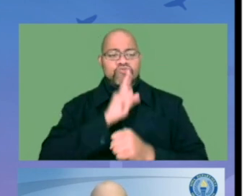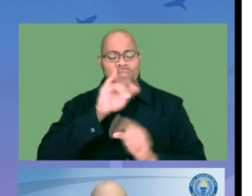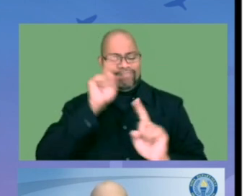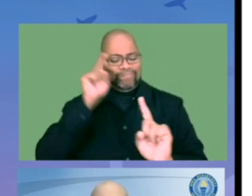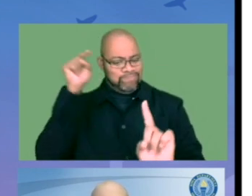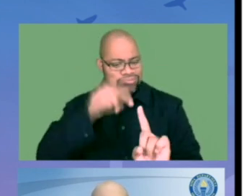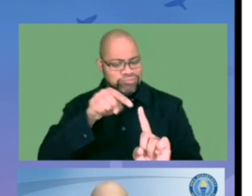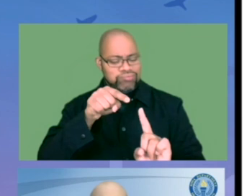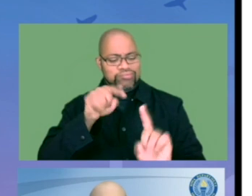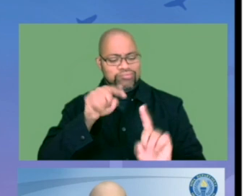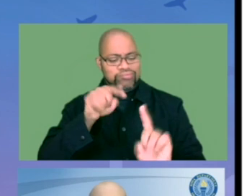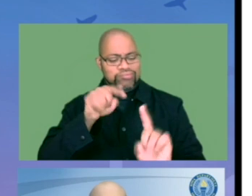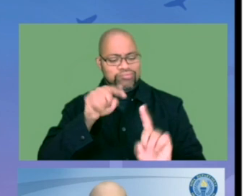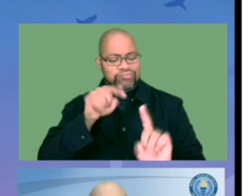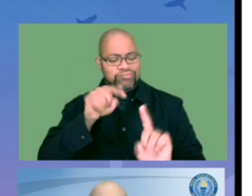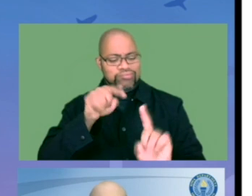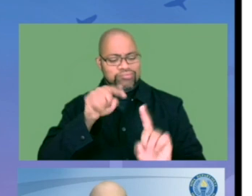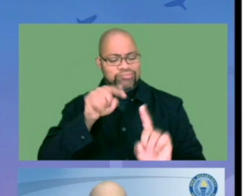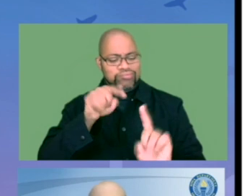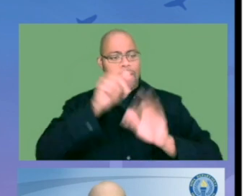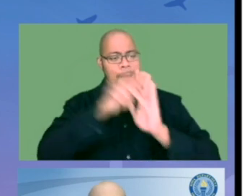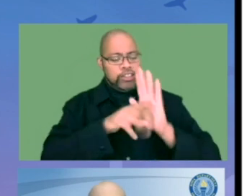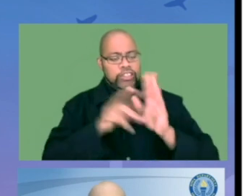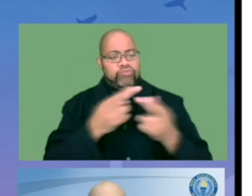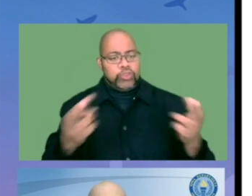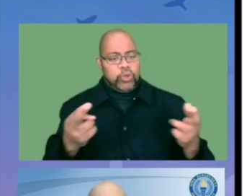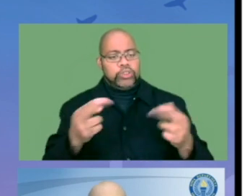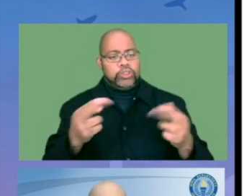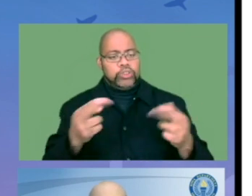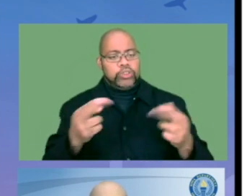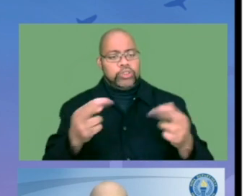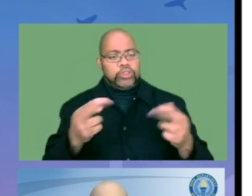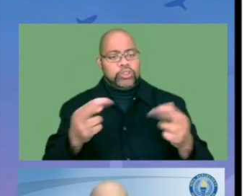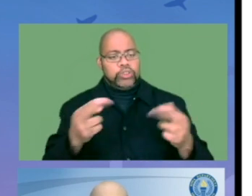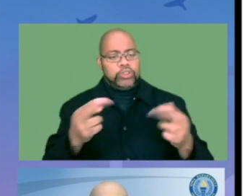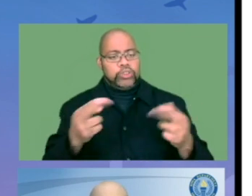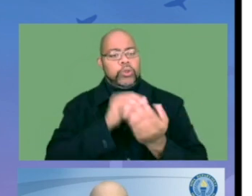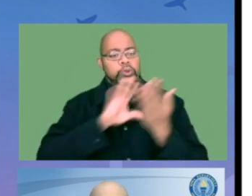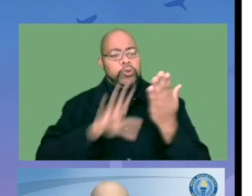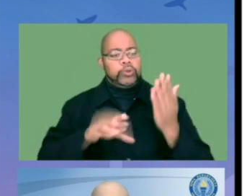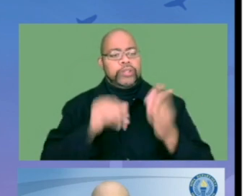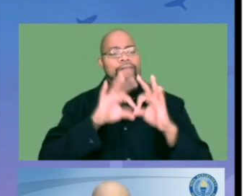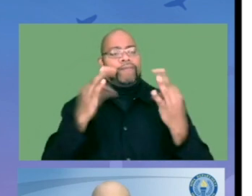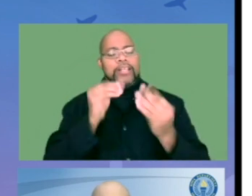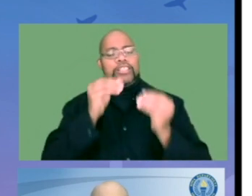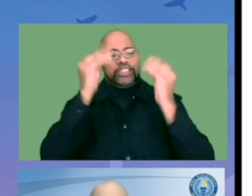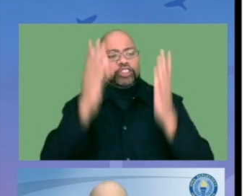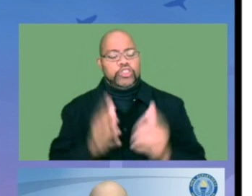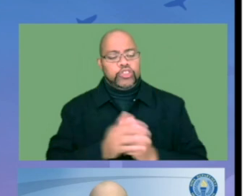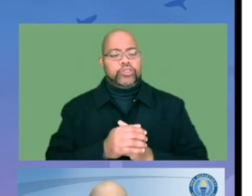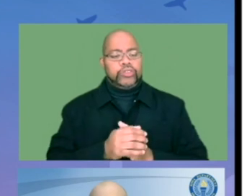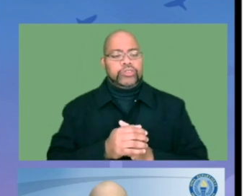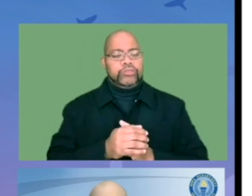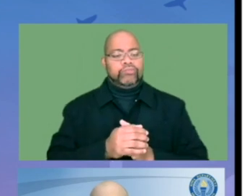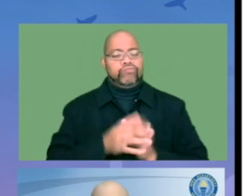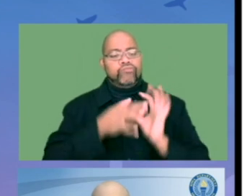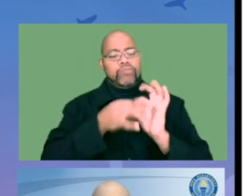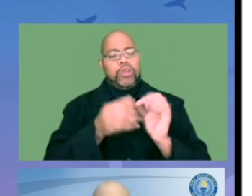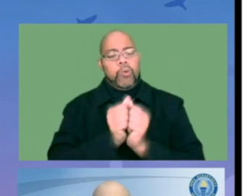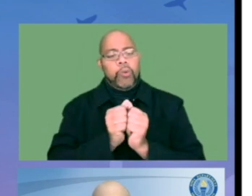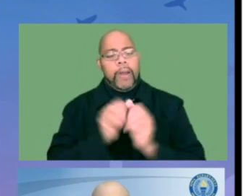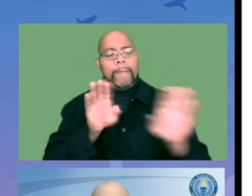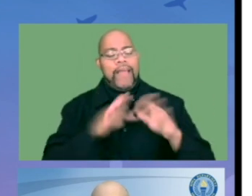several years really zeroing in on this to put both policy and resources into supporting students and families and teachers